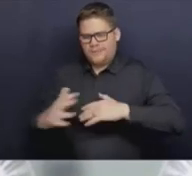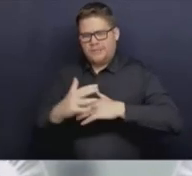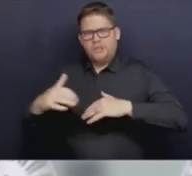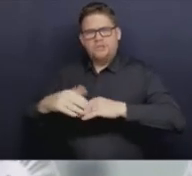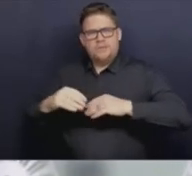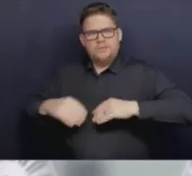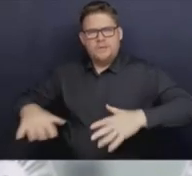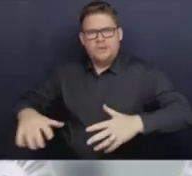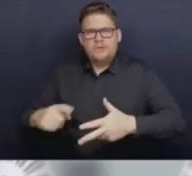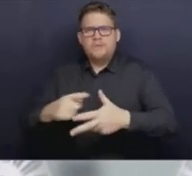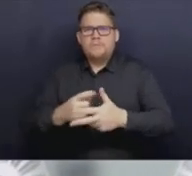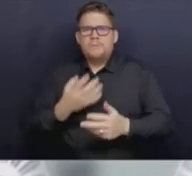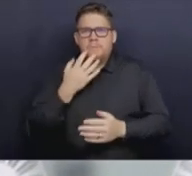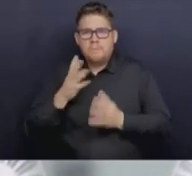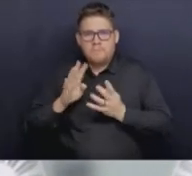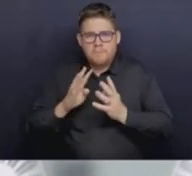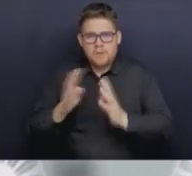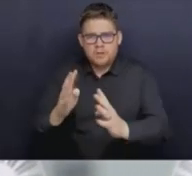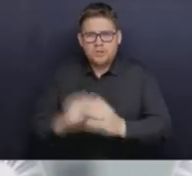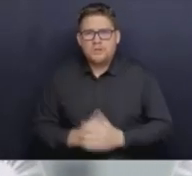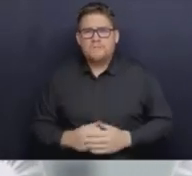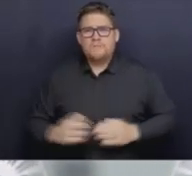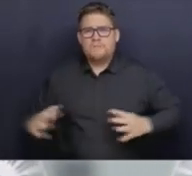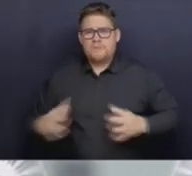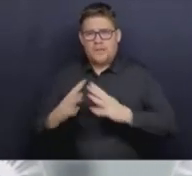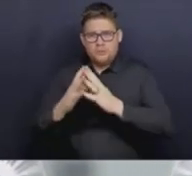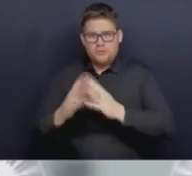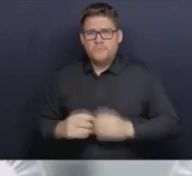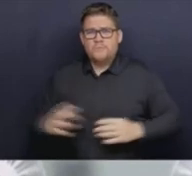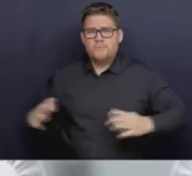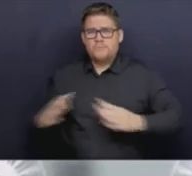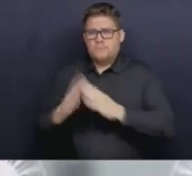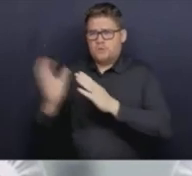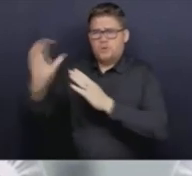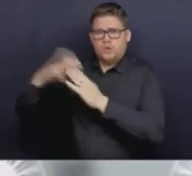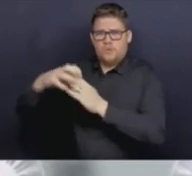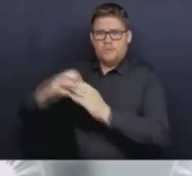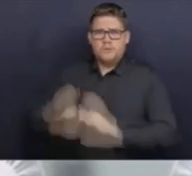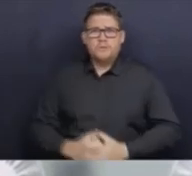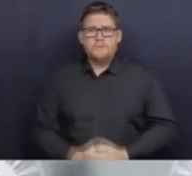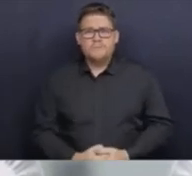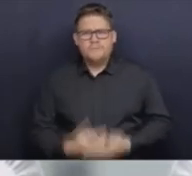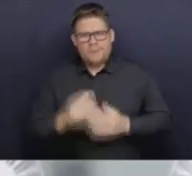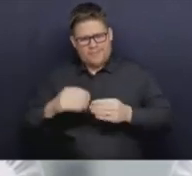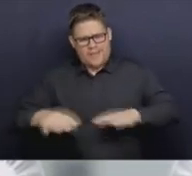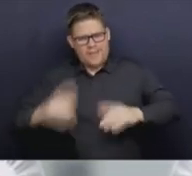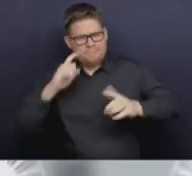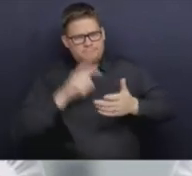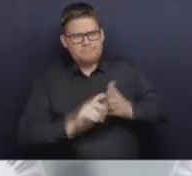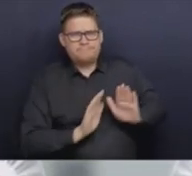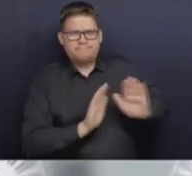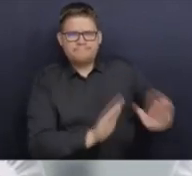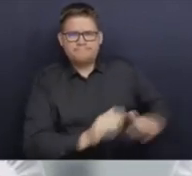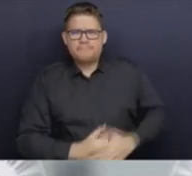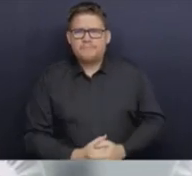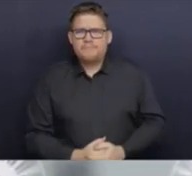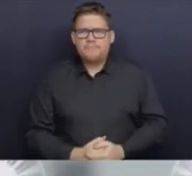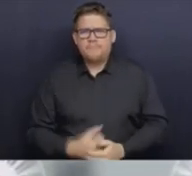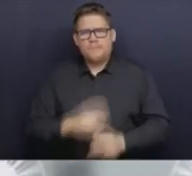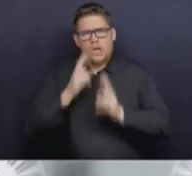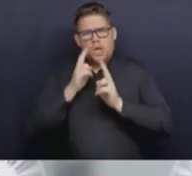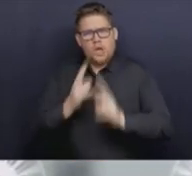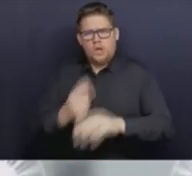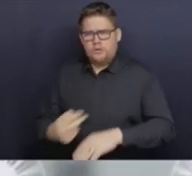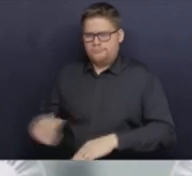people. We're honoured to be giving this presentation today on their lands. Dr. Henry will give an update